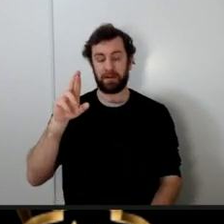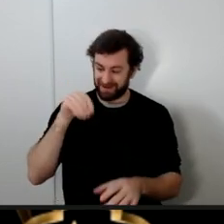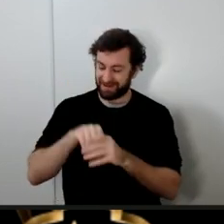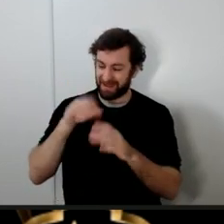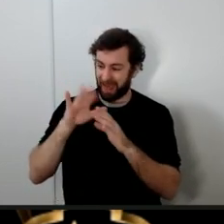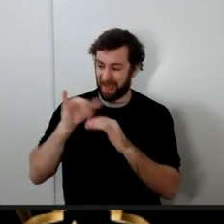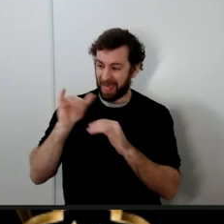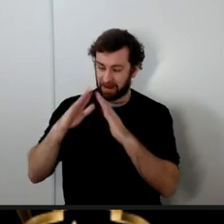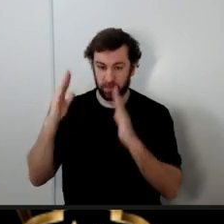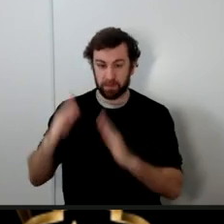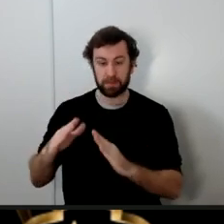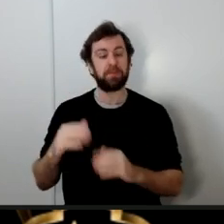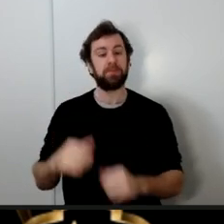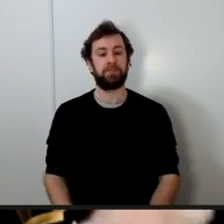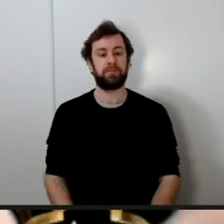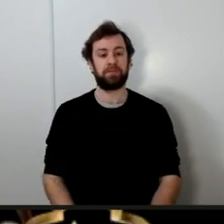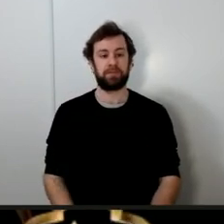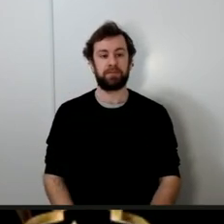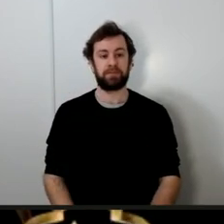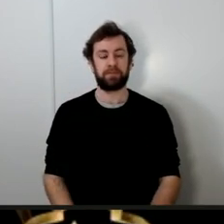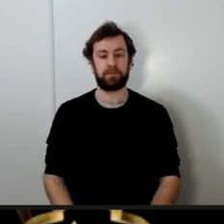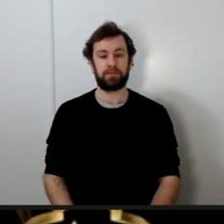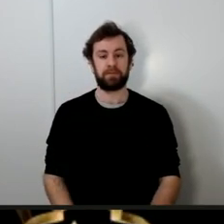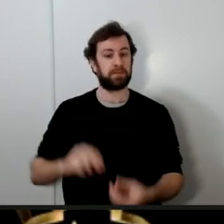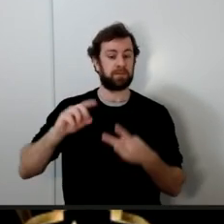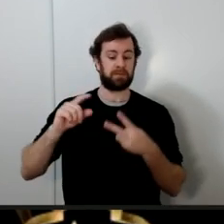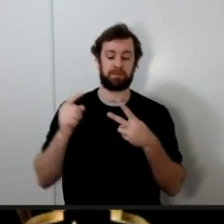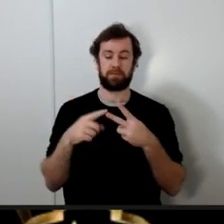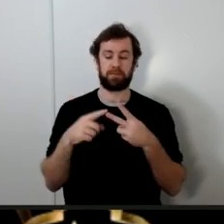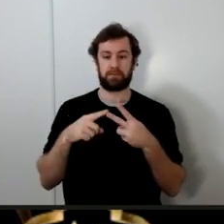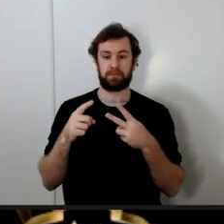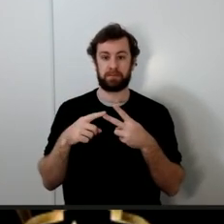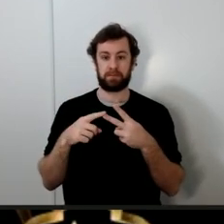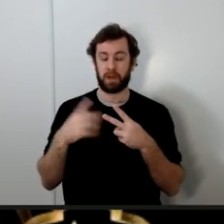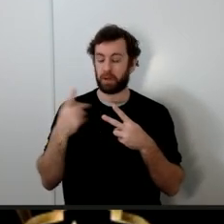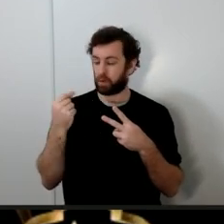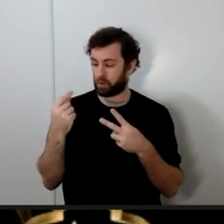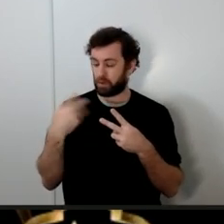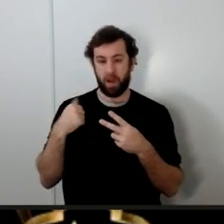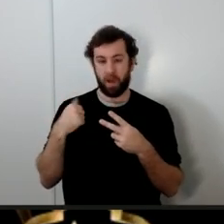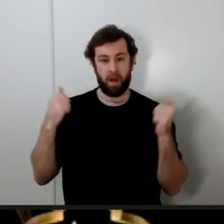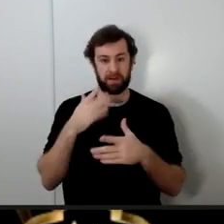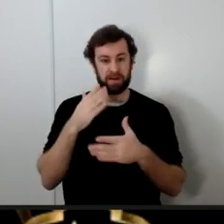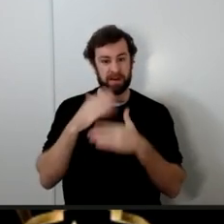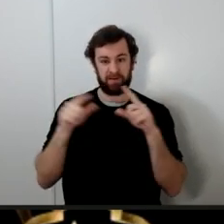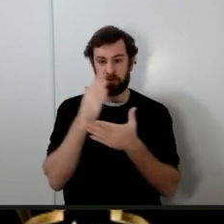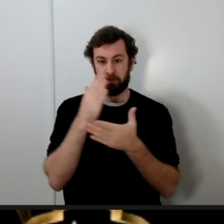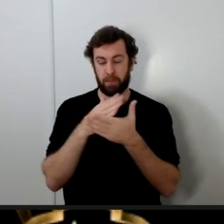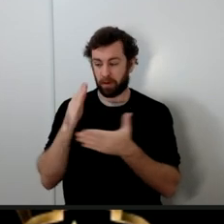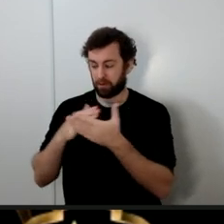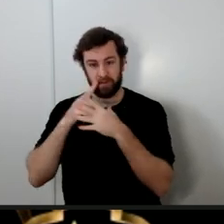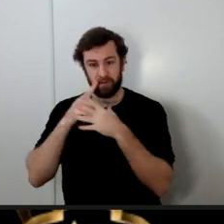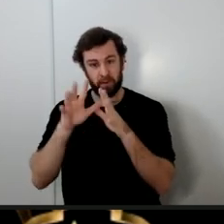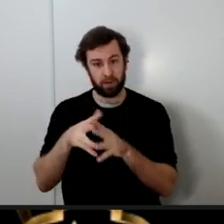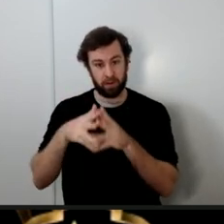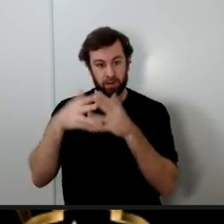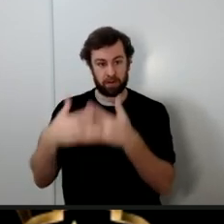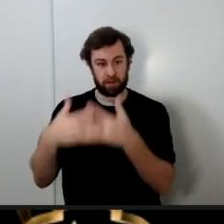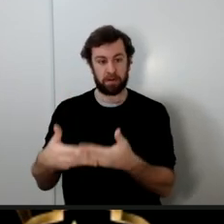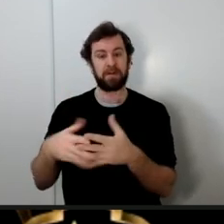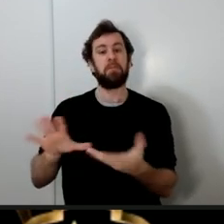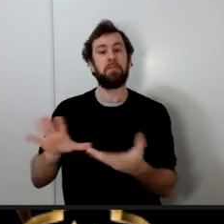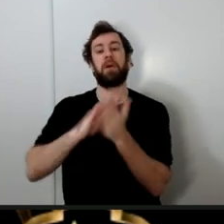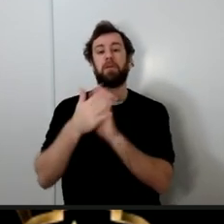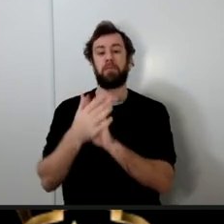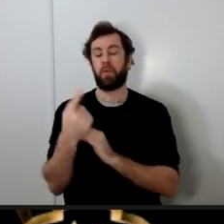number two the Imam was compiling the Quran he was gathering the different scattered pages of the Quran into one book